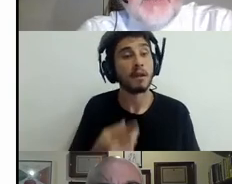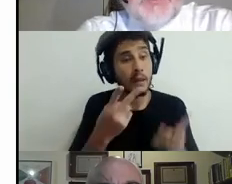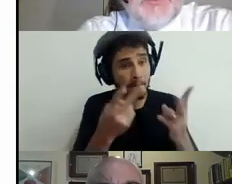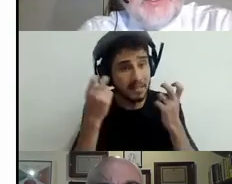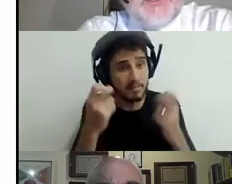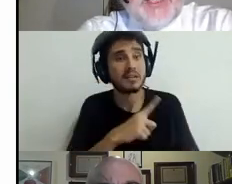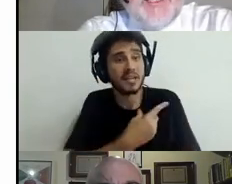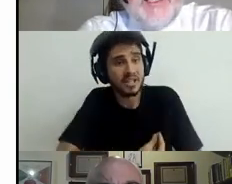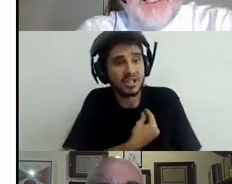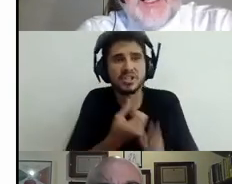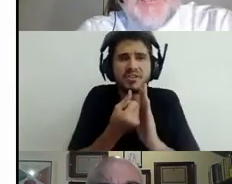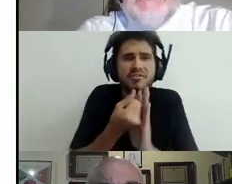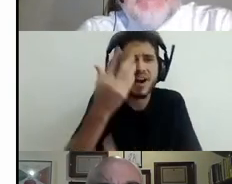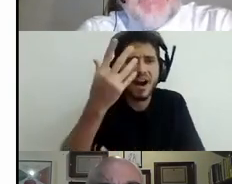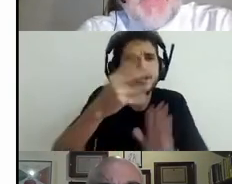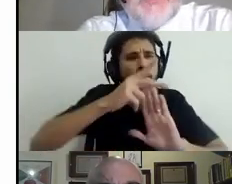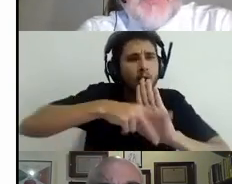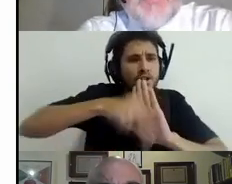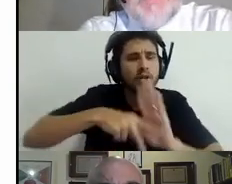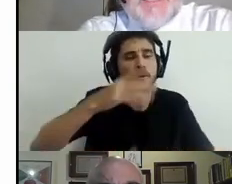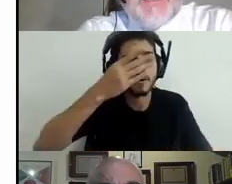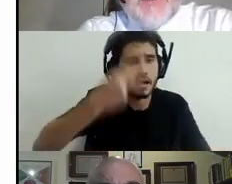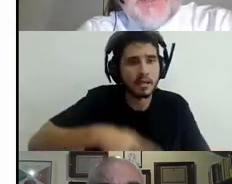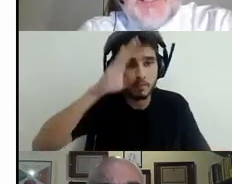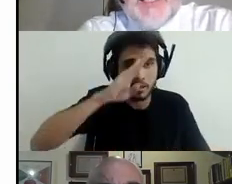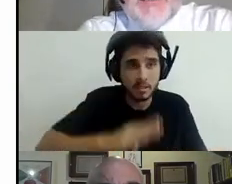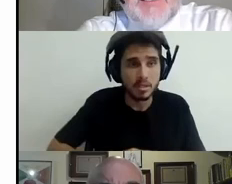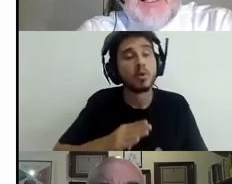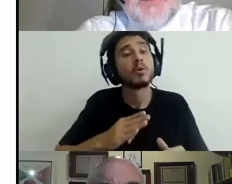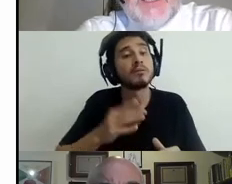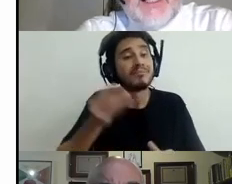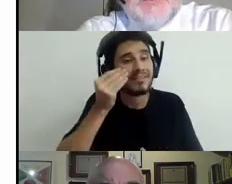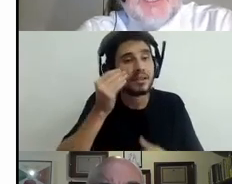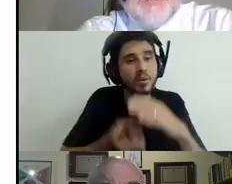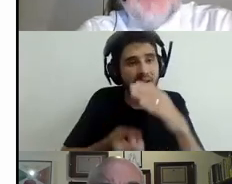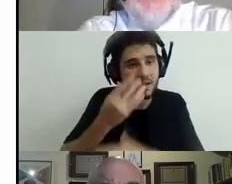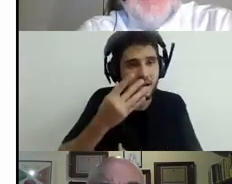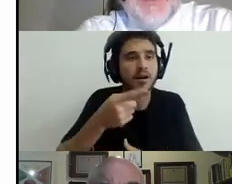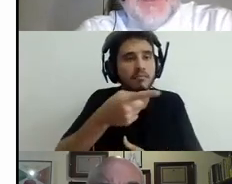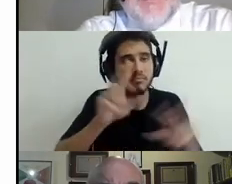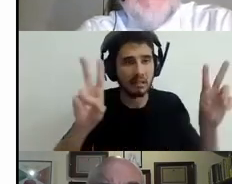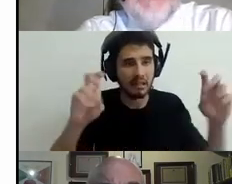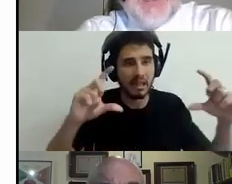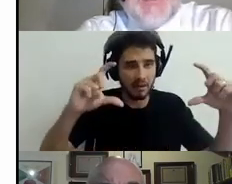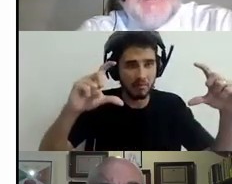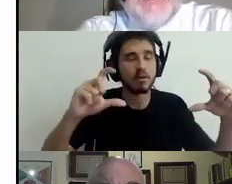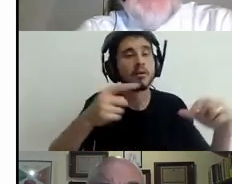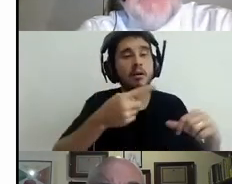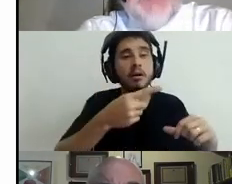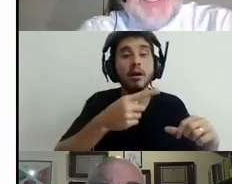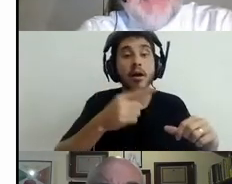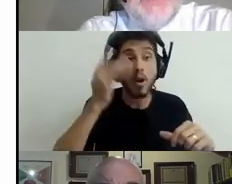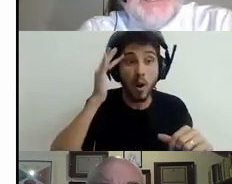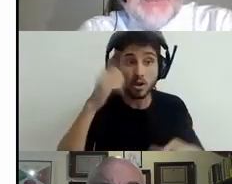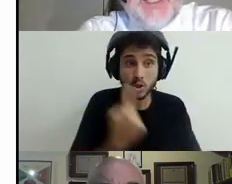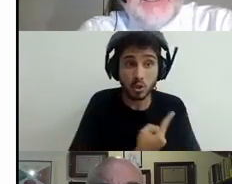emotional learning. So this is something that we need to take up. And even